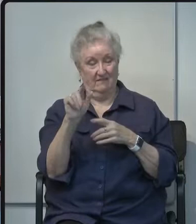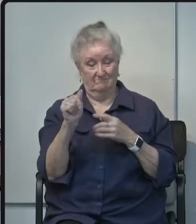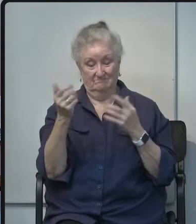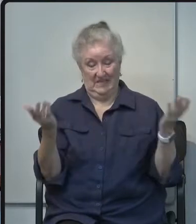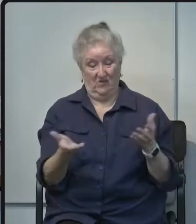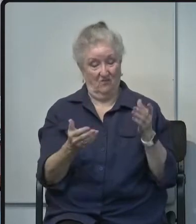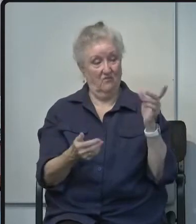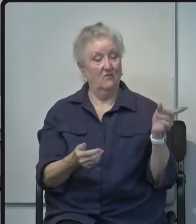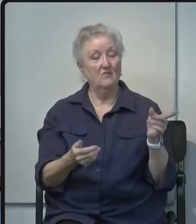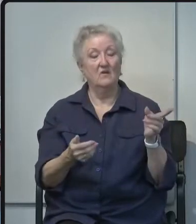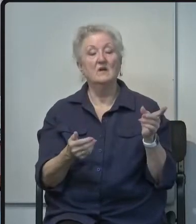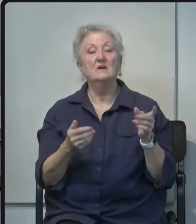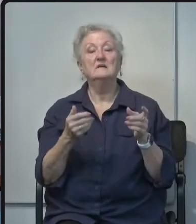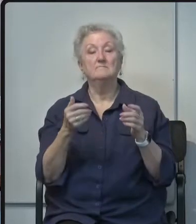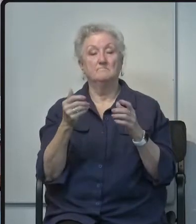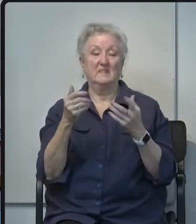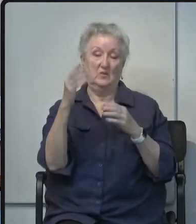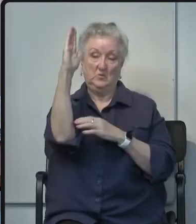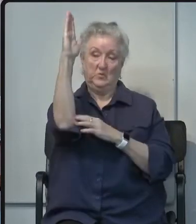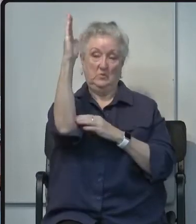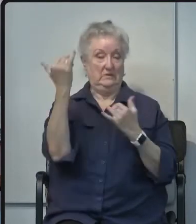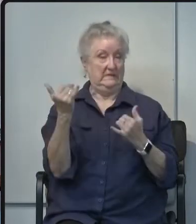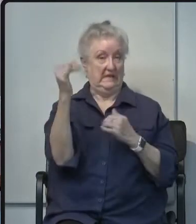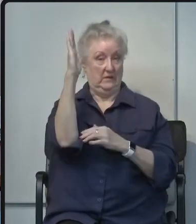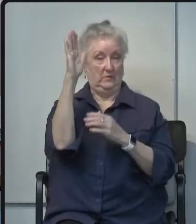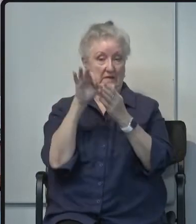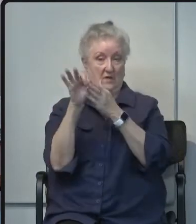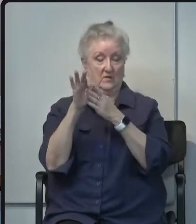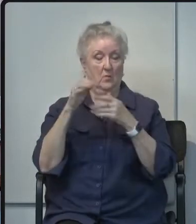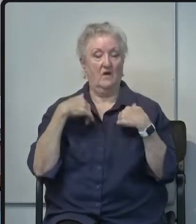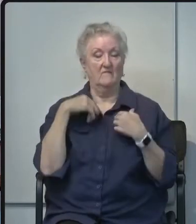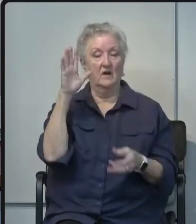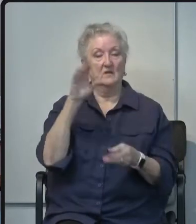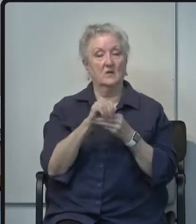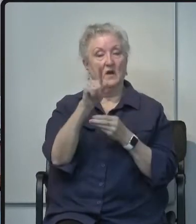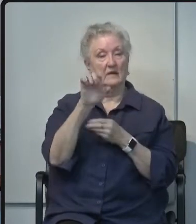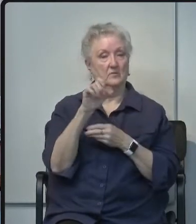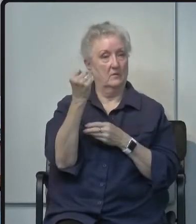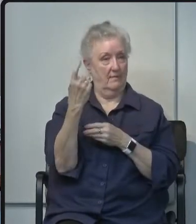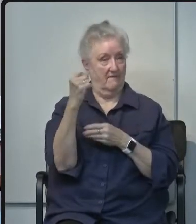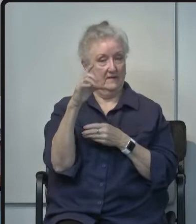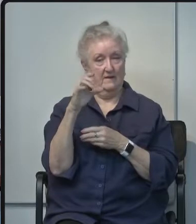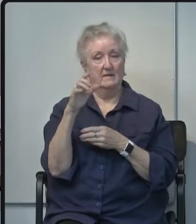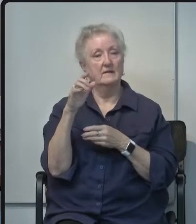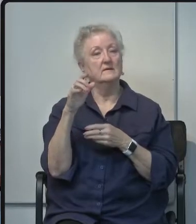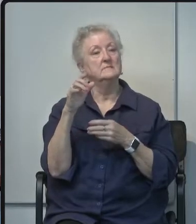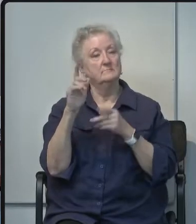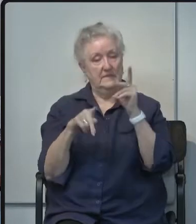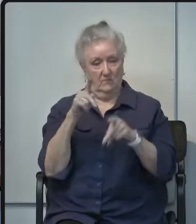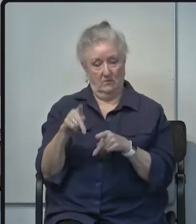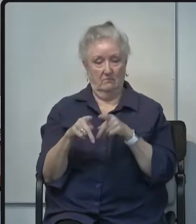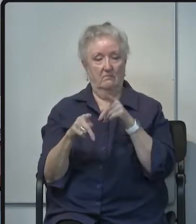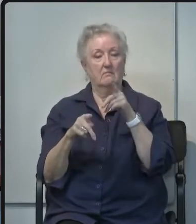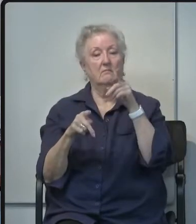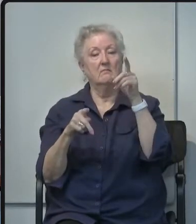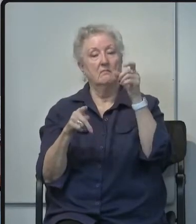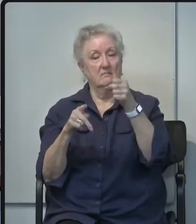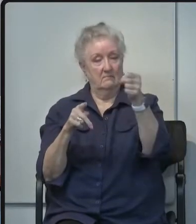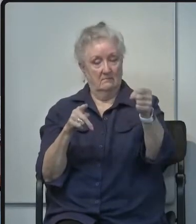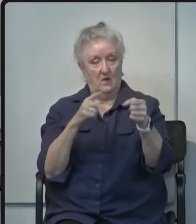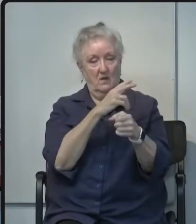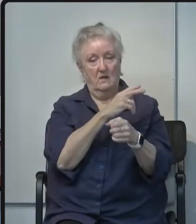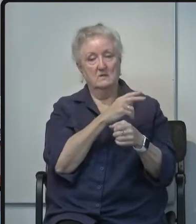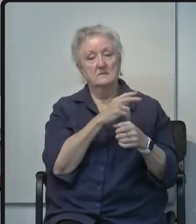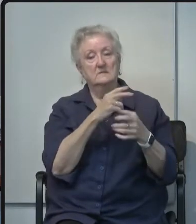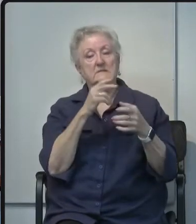of uh noon today we have 111 cases and of that 65